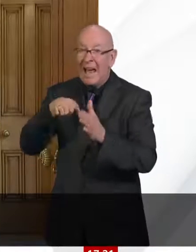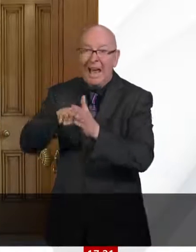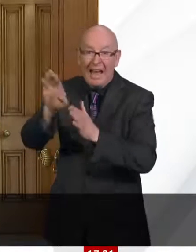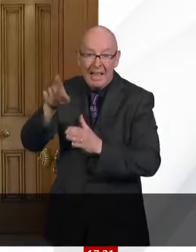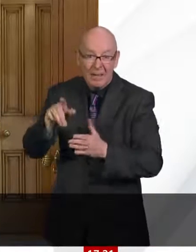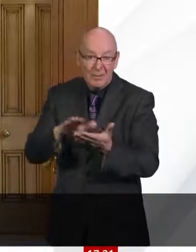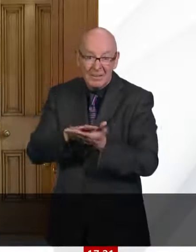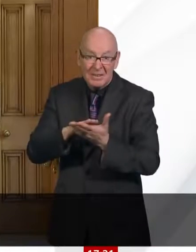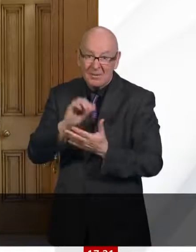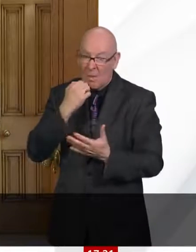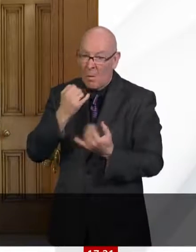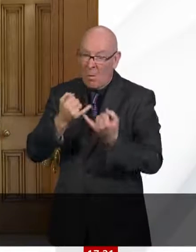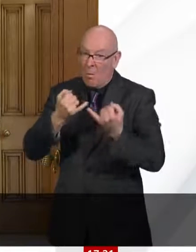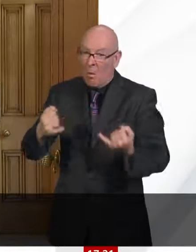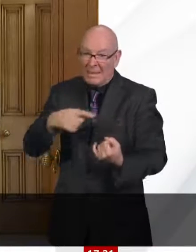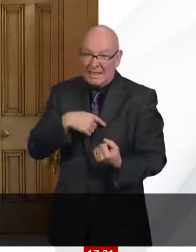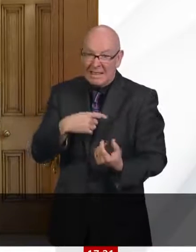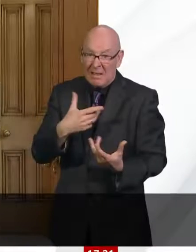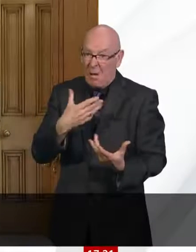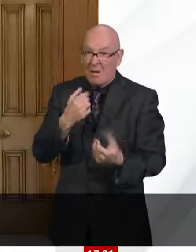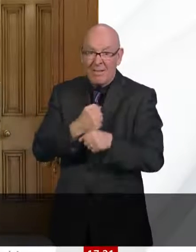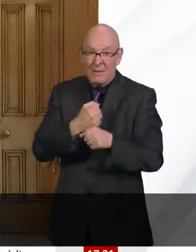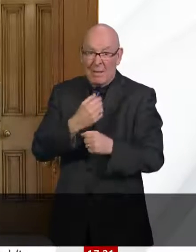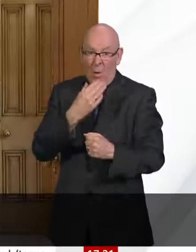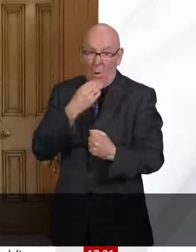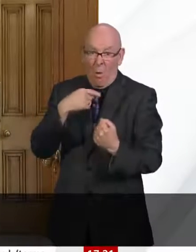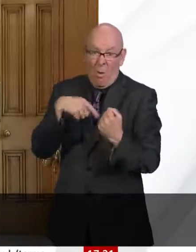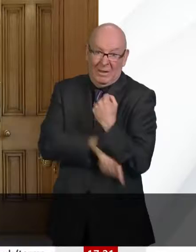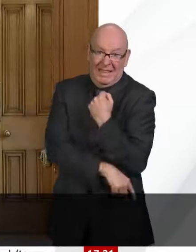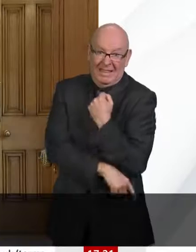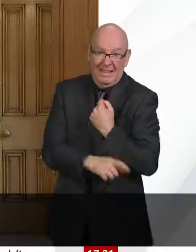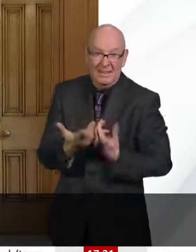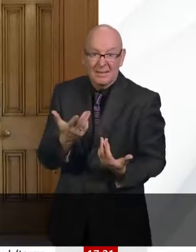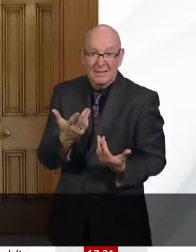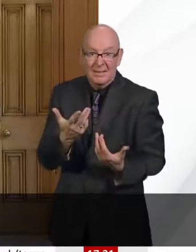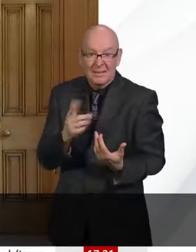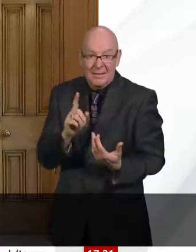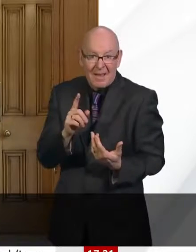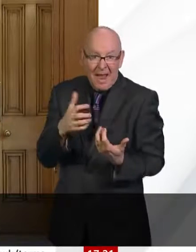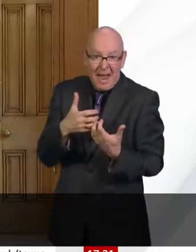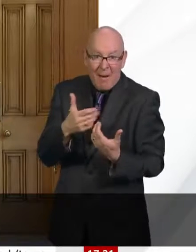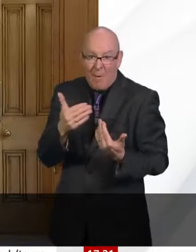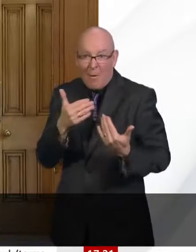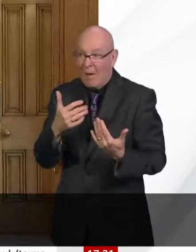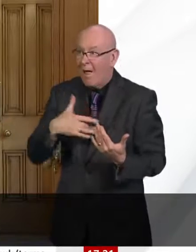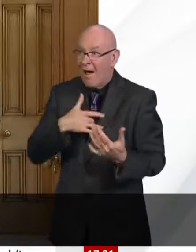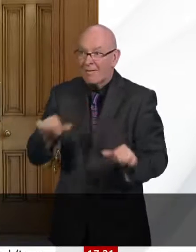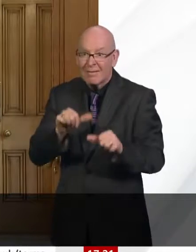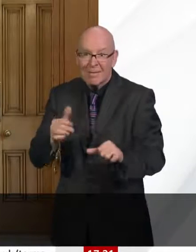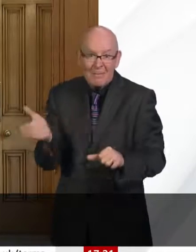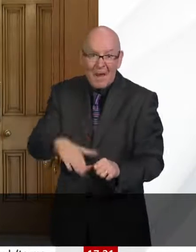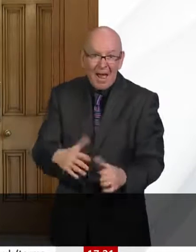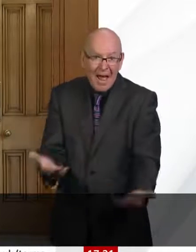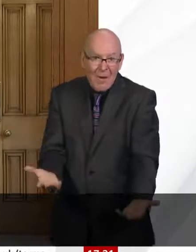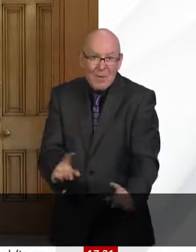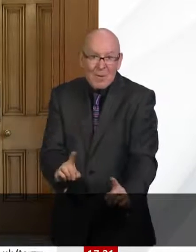or orthodoxy. This is an unprecedented times, an unprecedented crisis, and that calls for an unprecedented economic response.